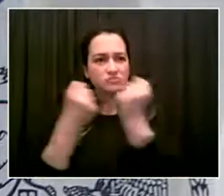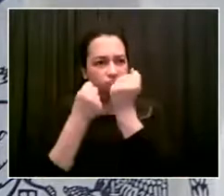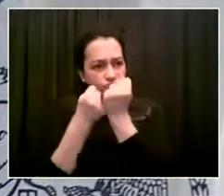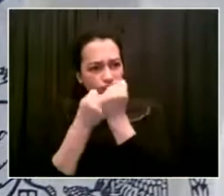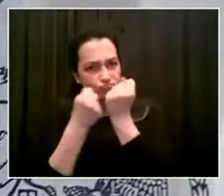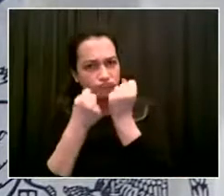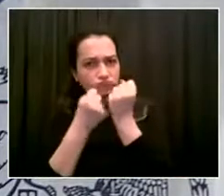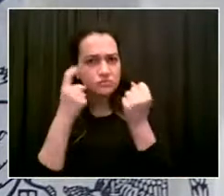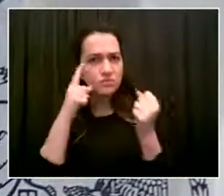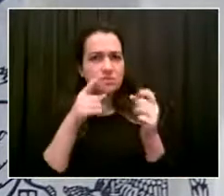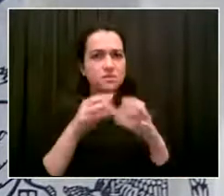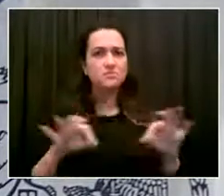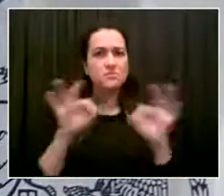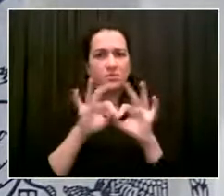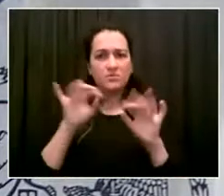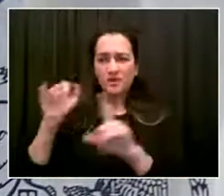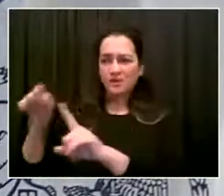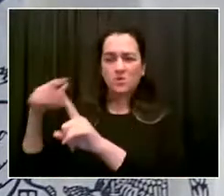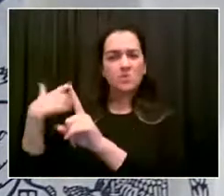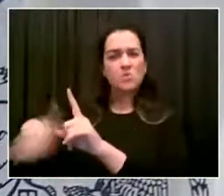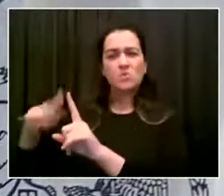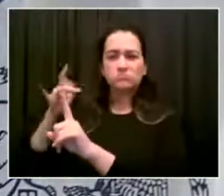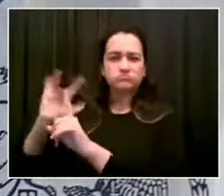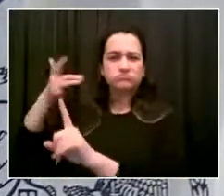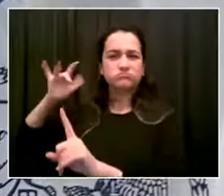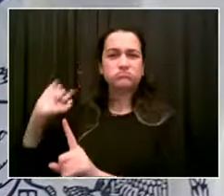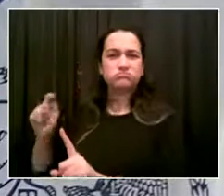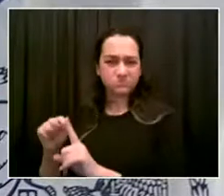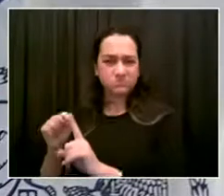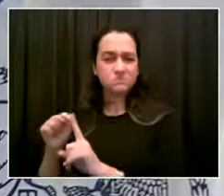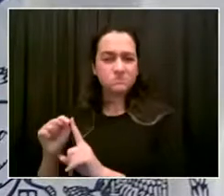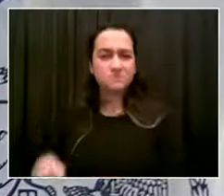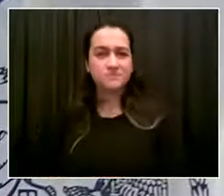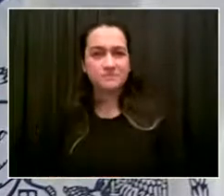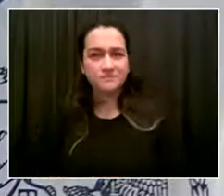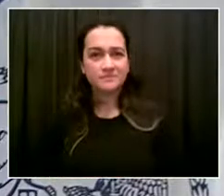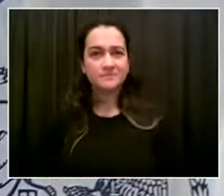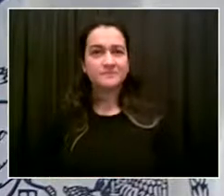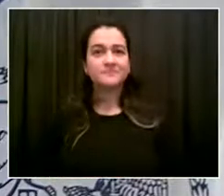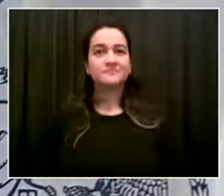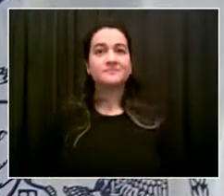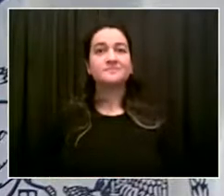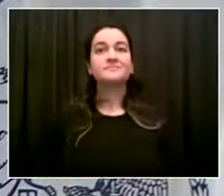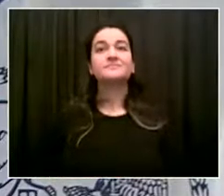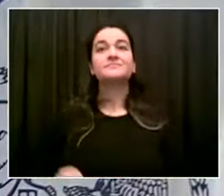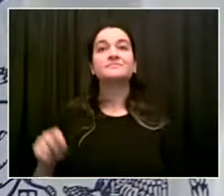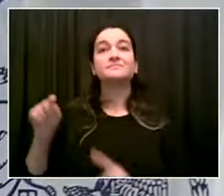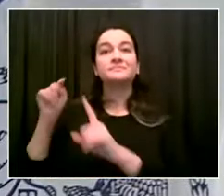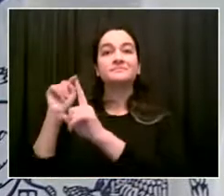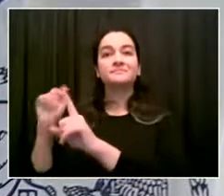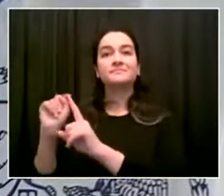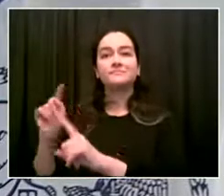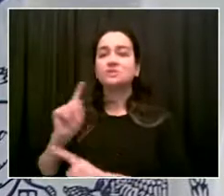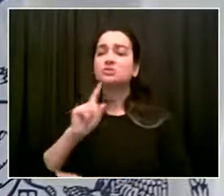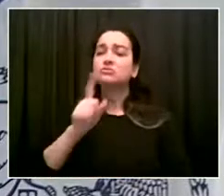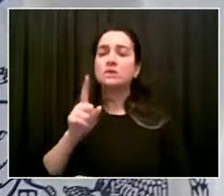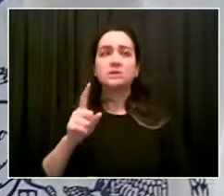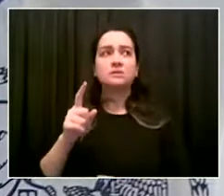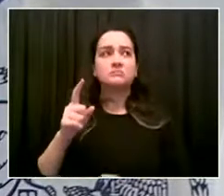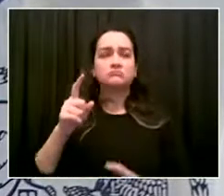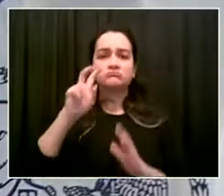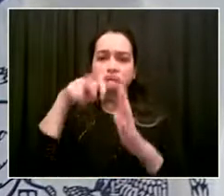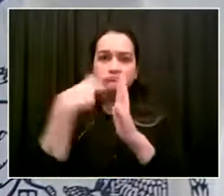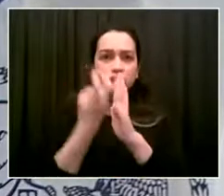brings out the most passion is early childhood education. That has been true for Councilmember Ben